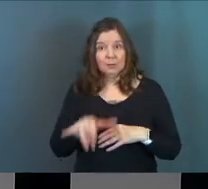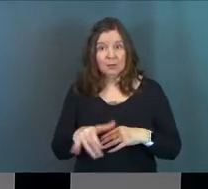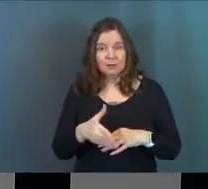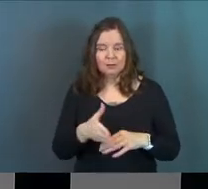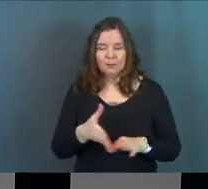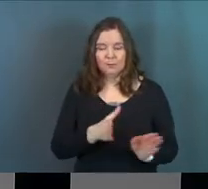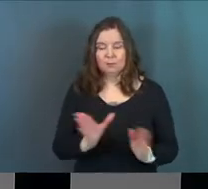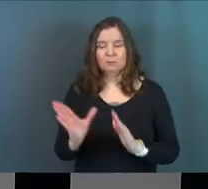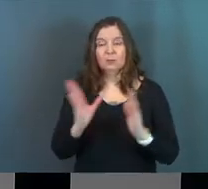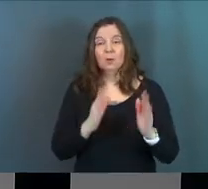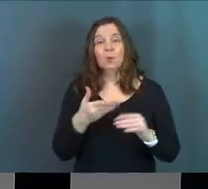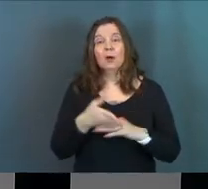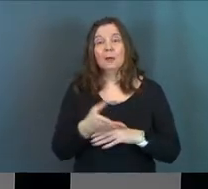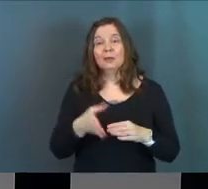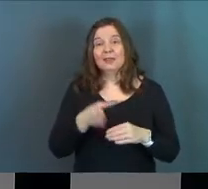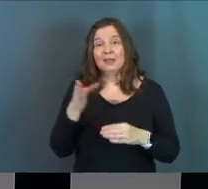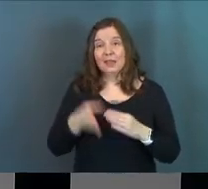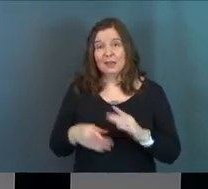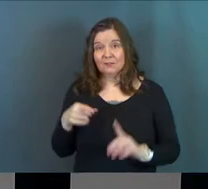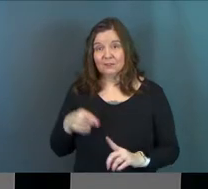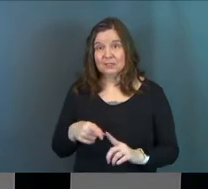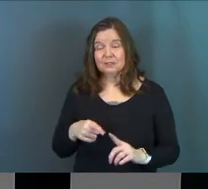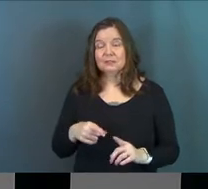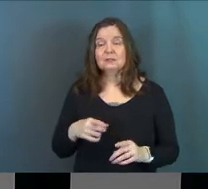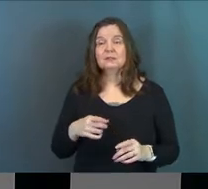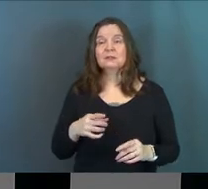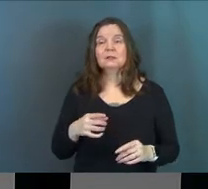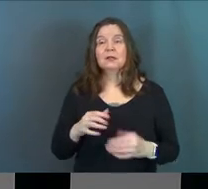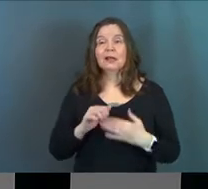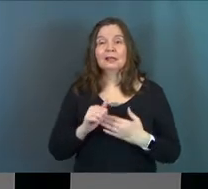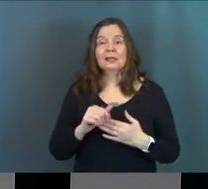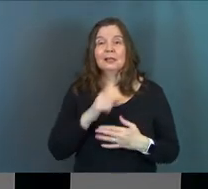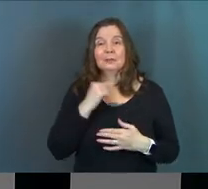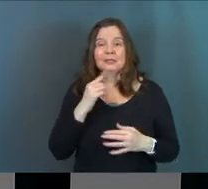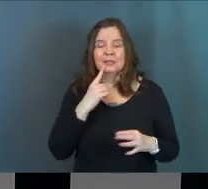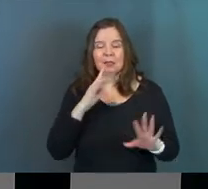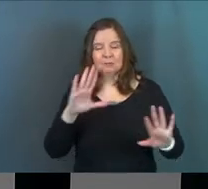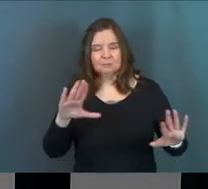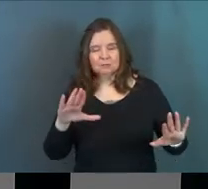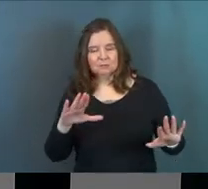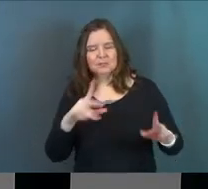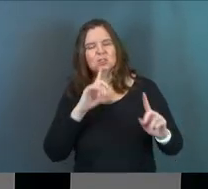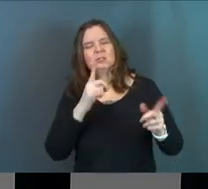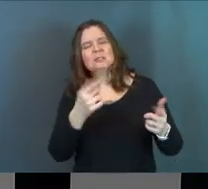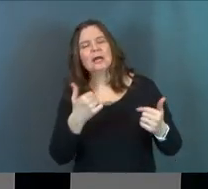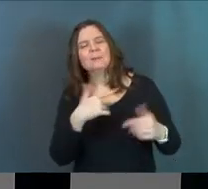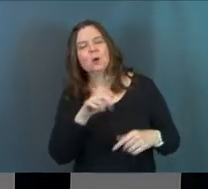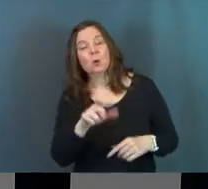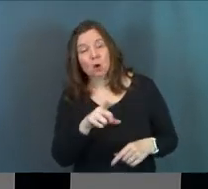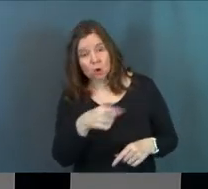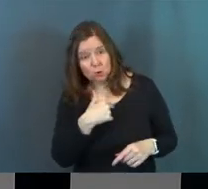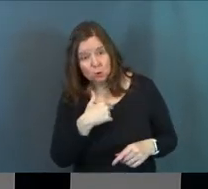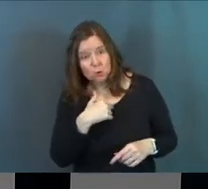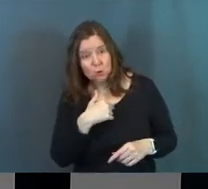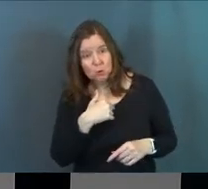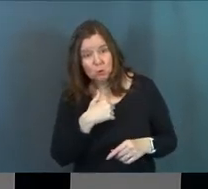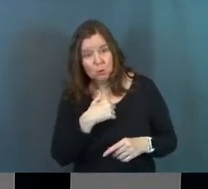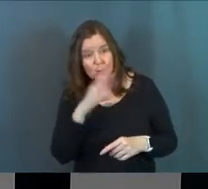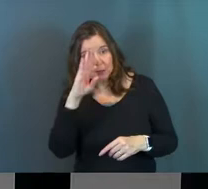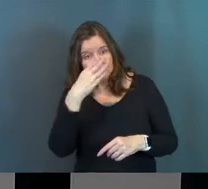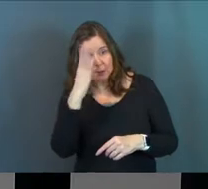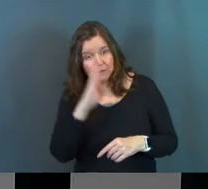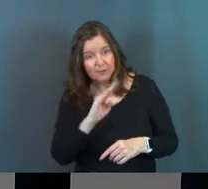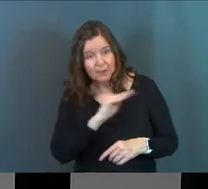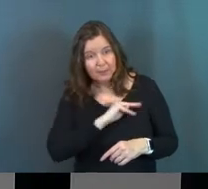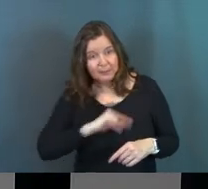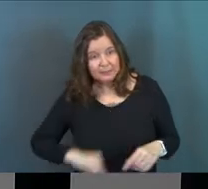before we get to this next one, what happens right at the end of this is it comes to the leading priest going, hey, just answer my question. Are you the Messiah? Yes or